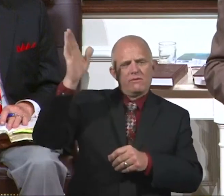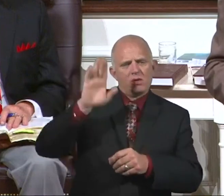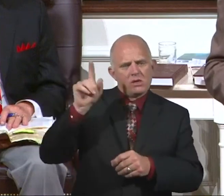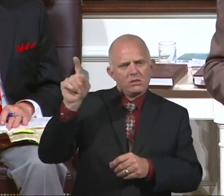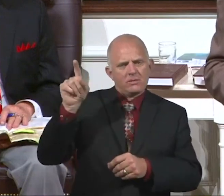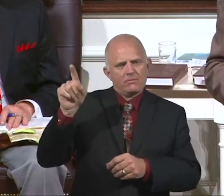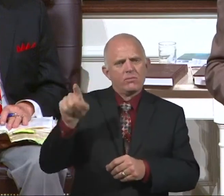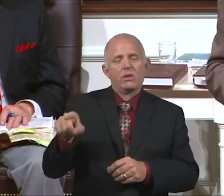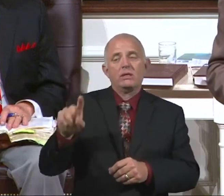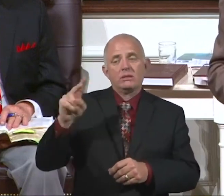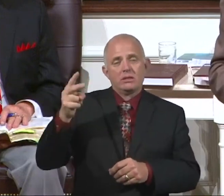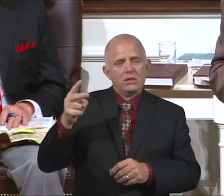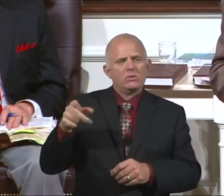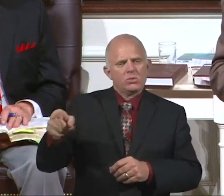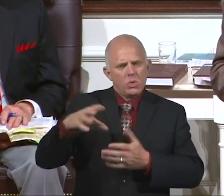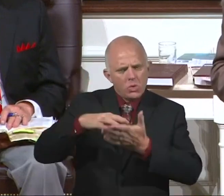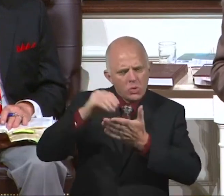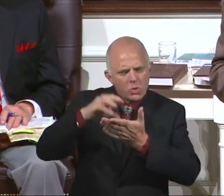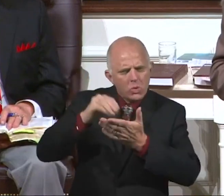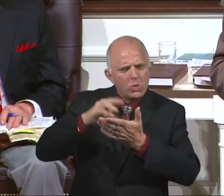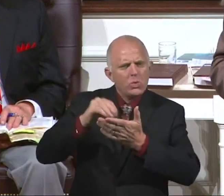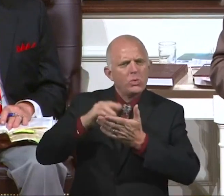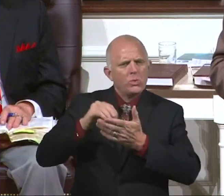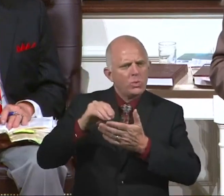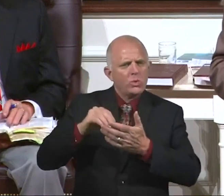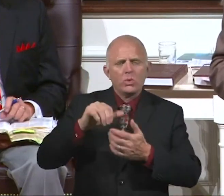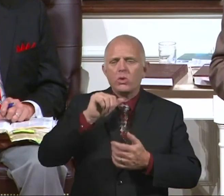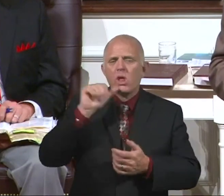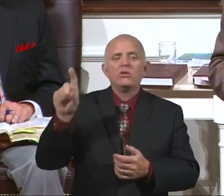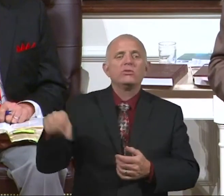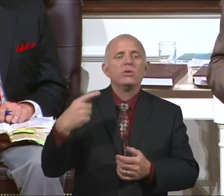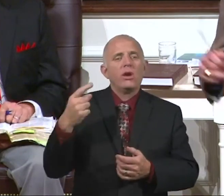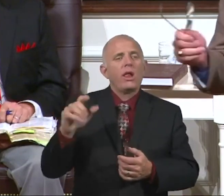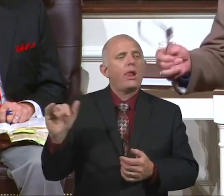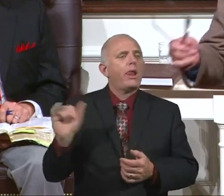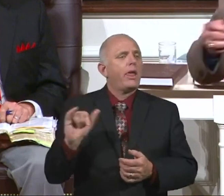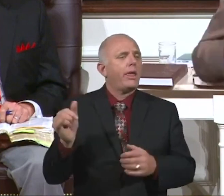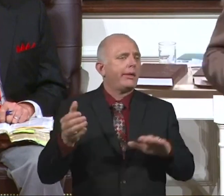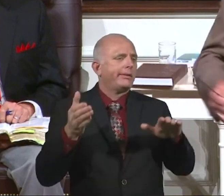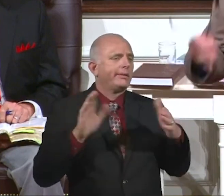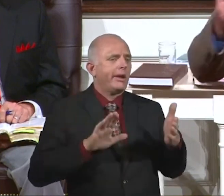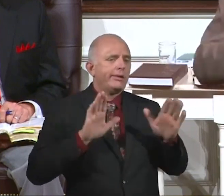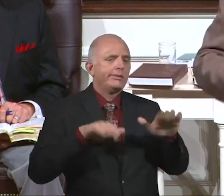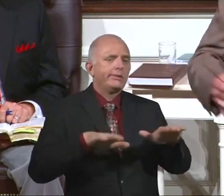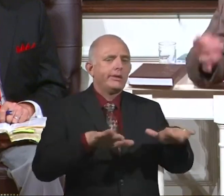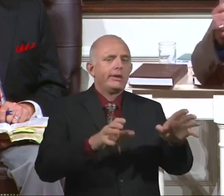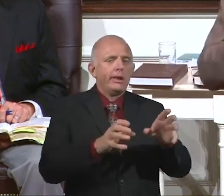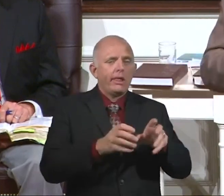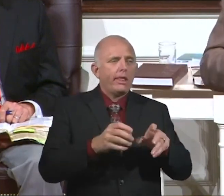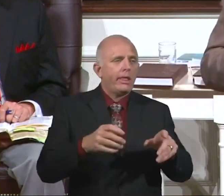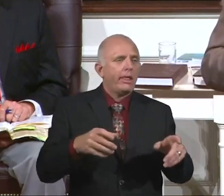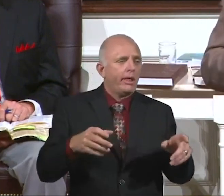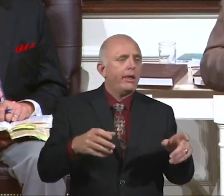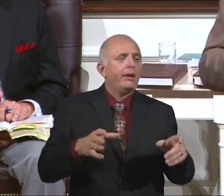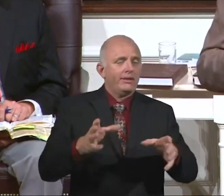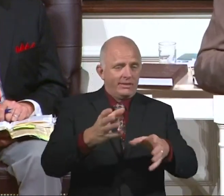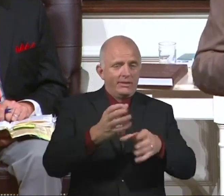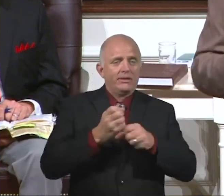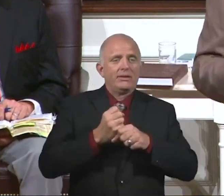things you've learned. Don't just be a dead sea. Just take it in, take it in, take it in.